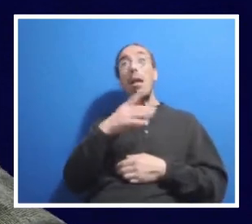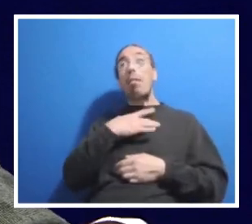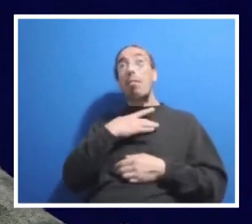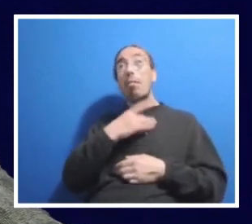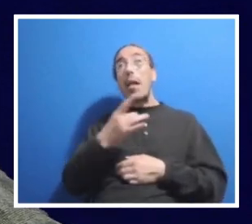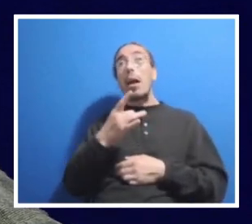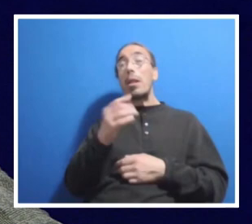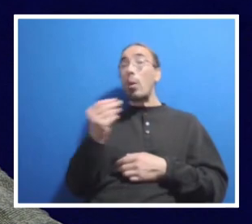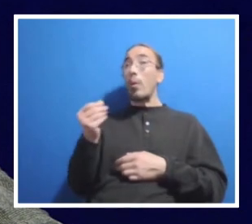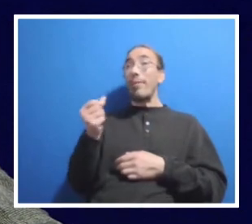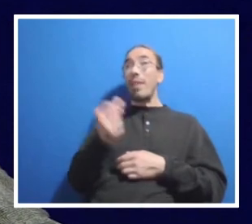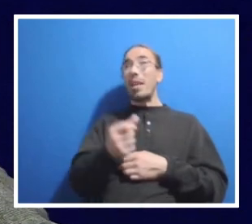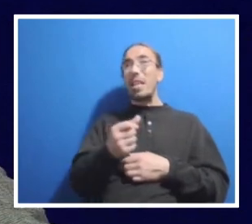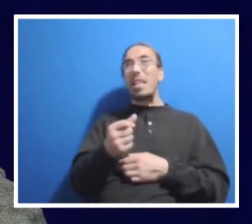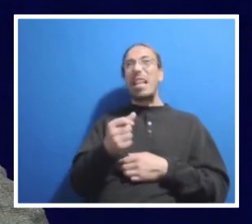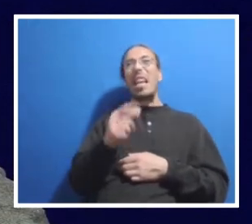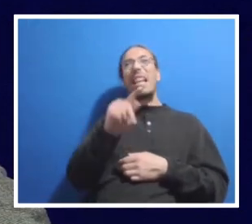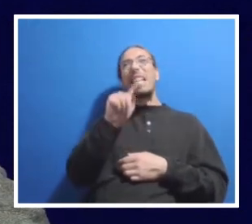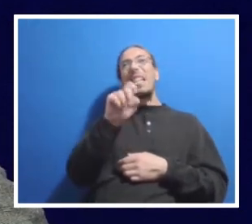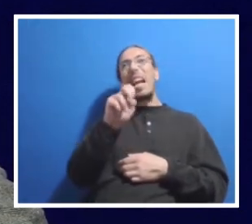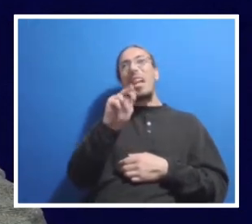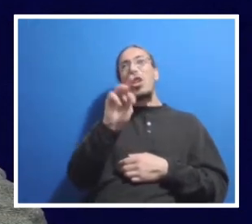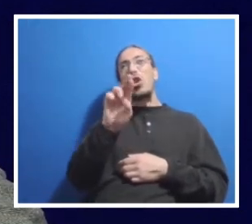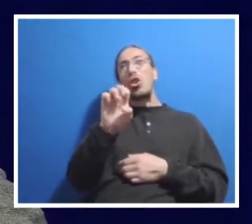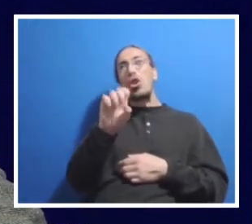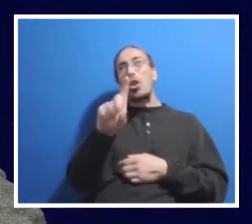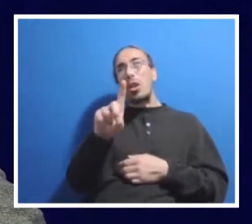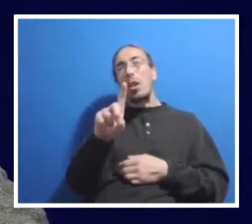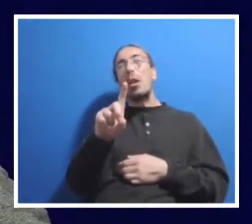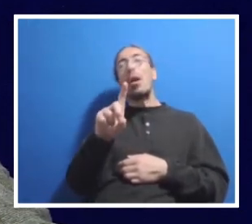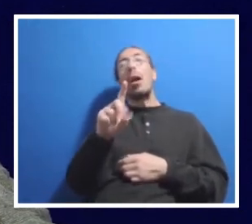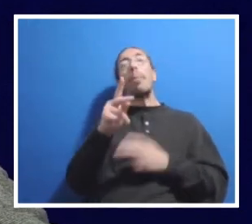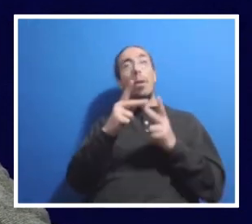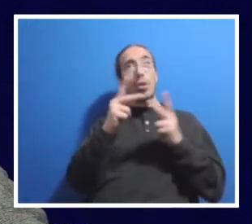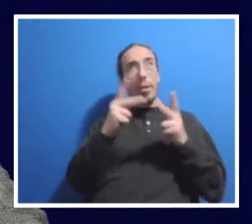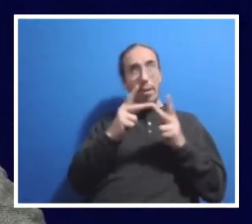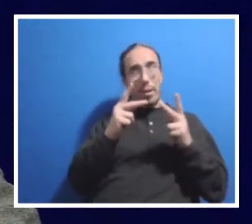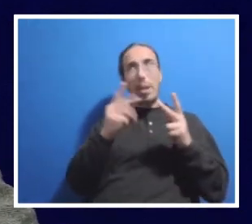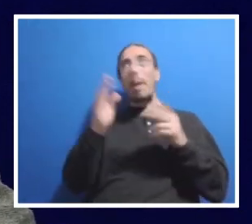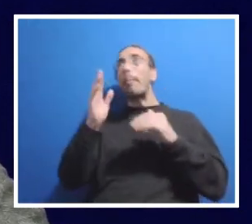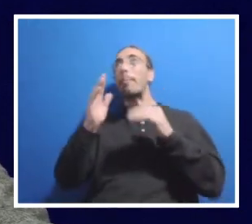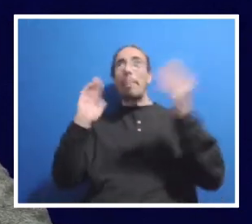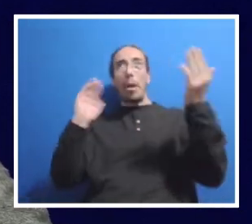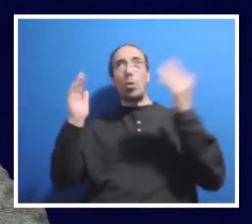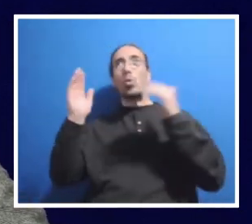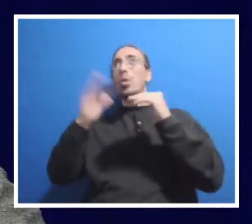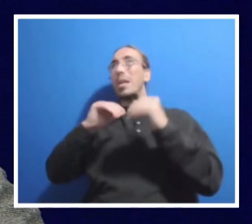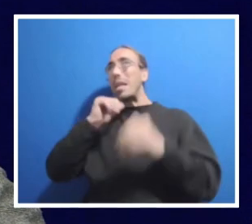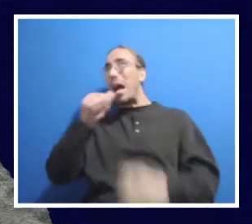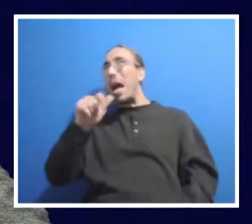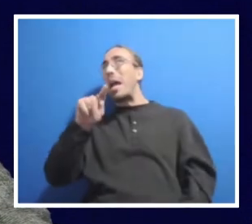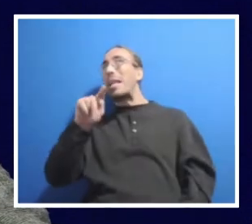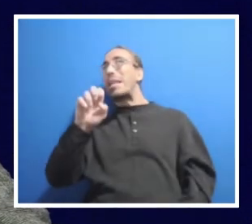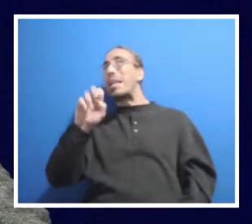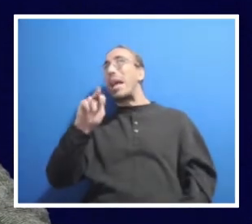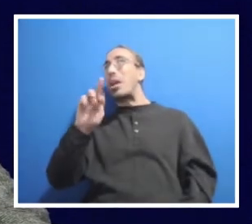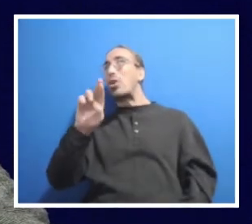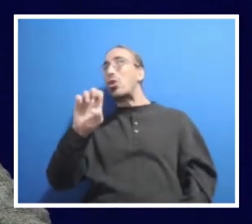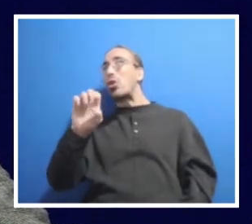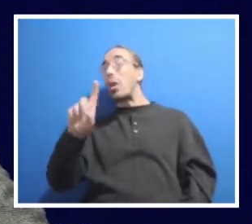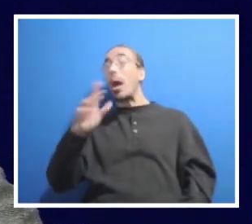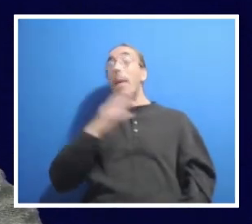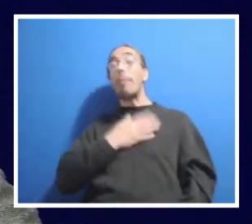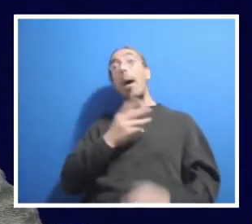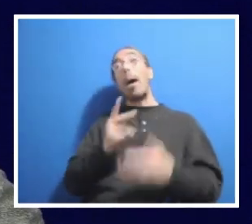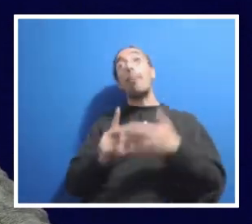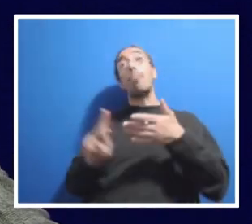tenure line promotions differently from non-tenure line promotions. So my priority or my preference